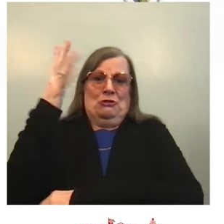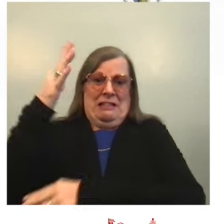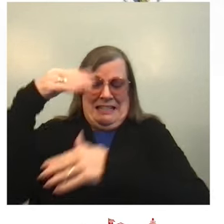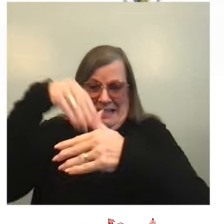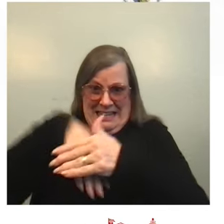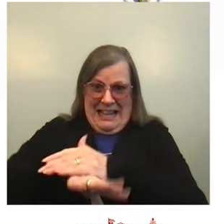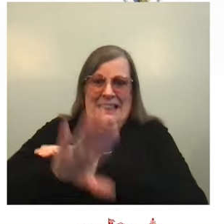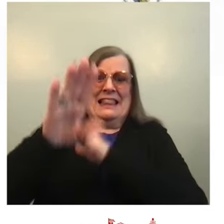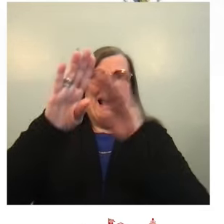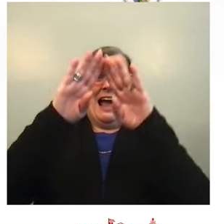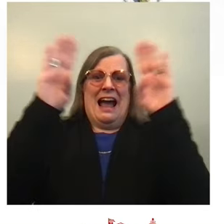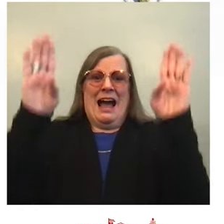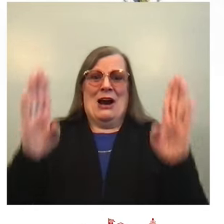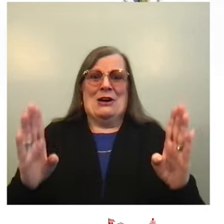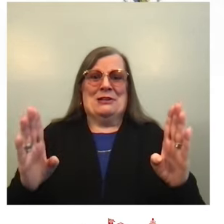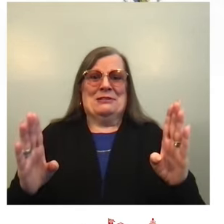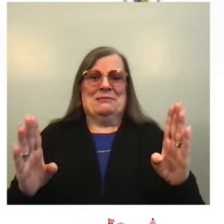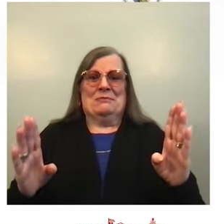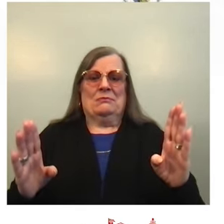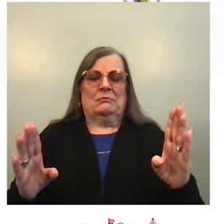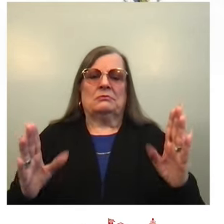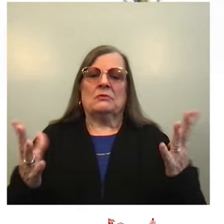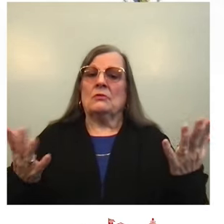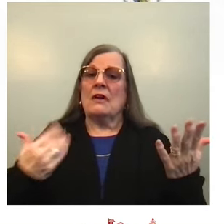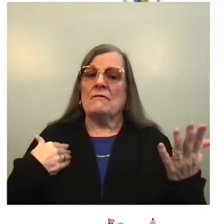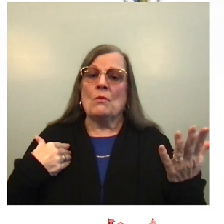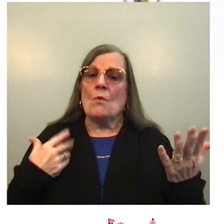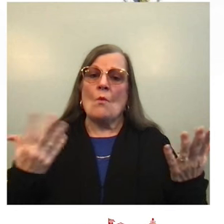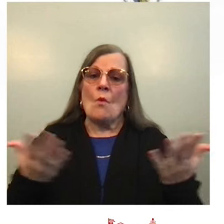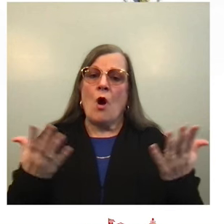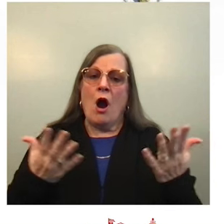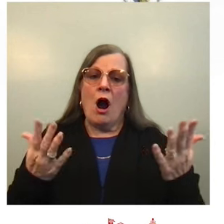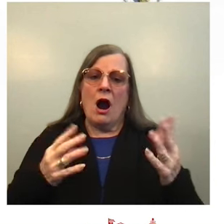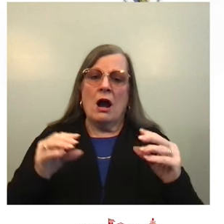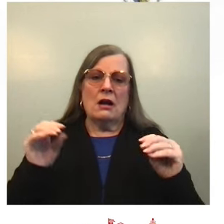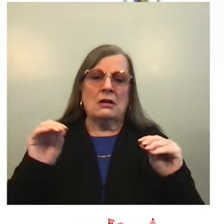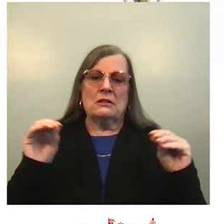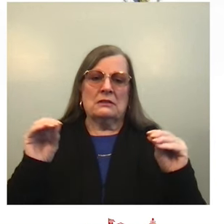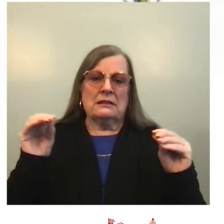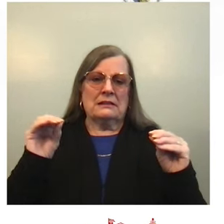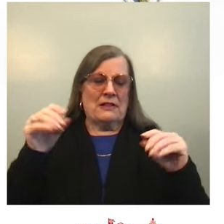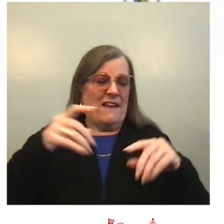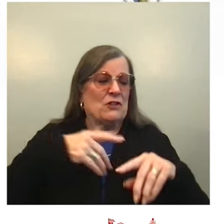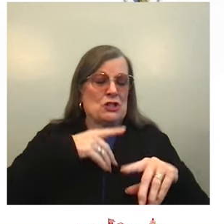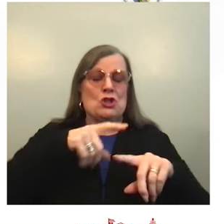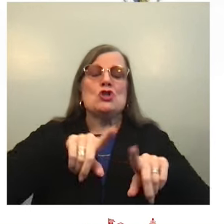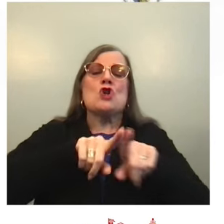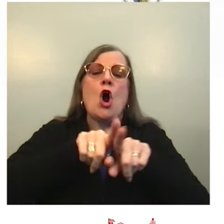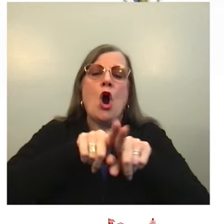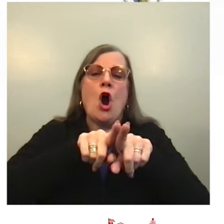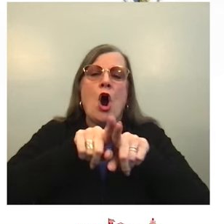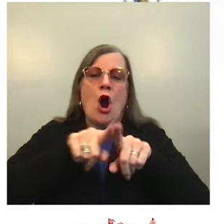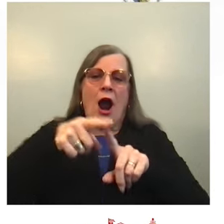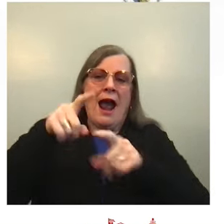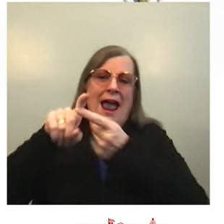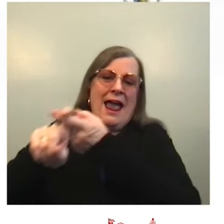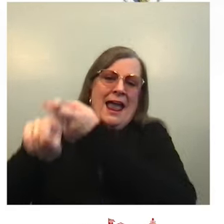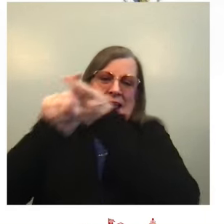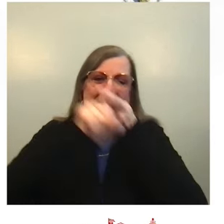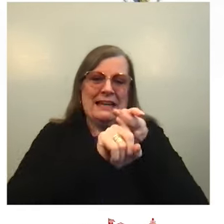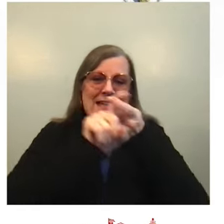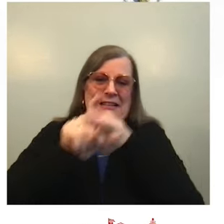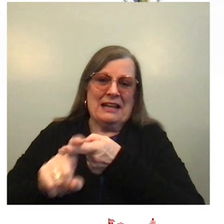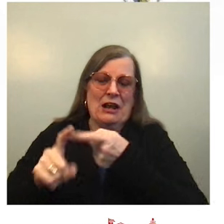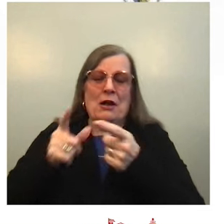gold star ornaments, and they are engraved with the names of the fallen service members. This gold